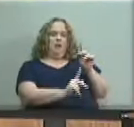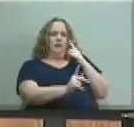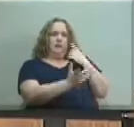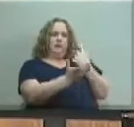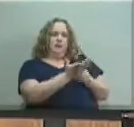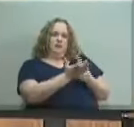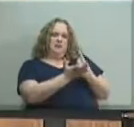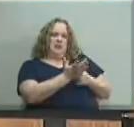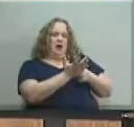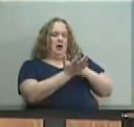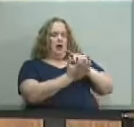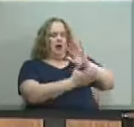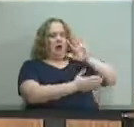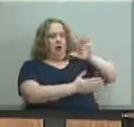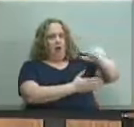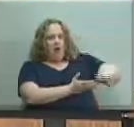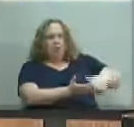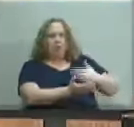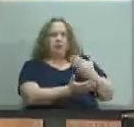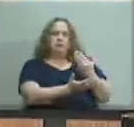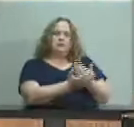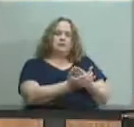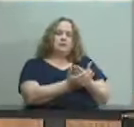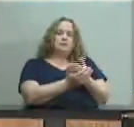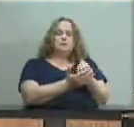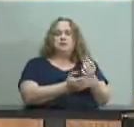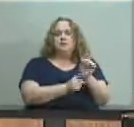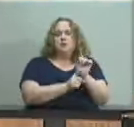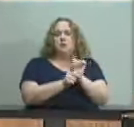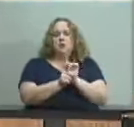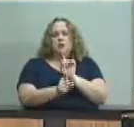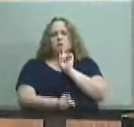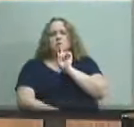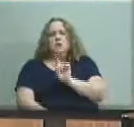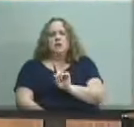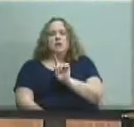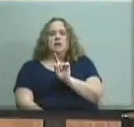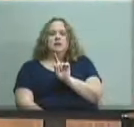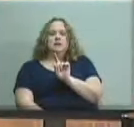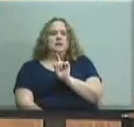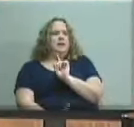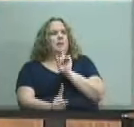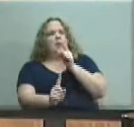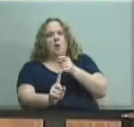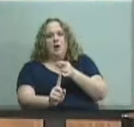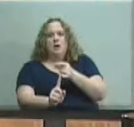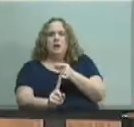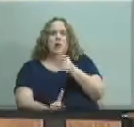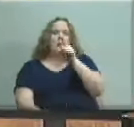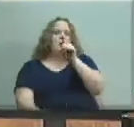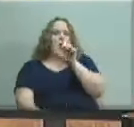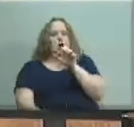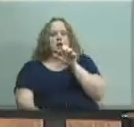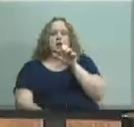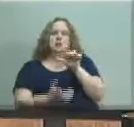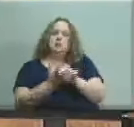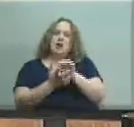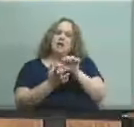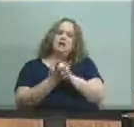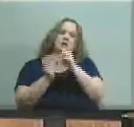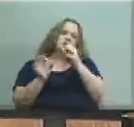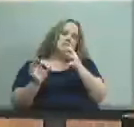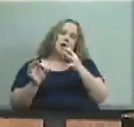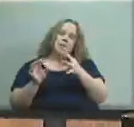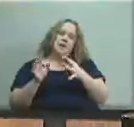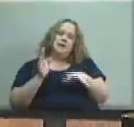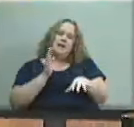jonathan and the team's mission is to take hundreds of pages of comments put them all in